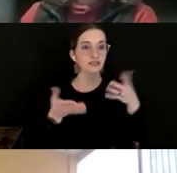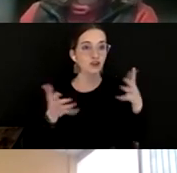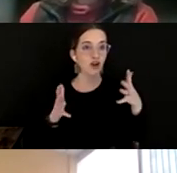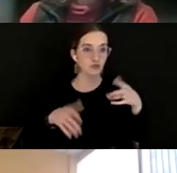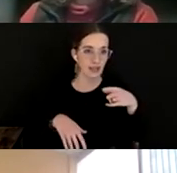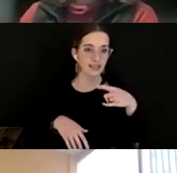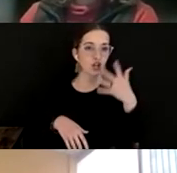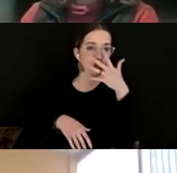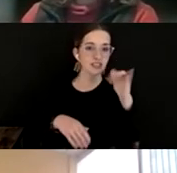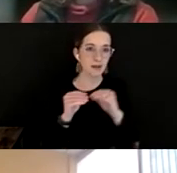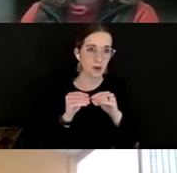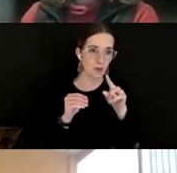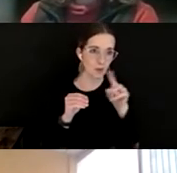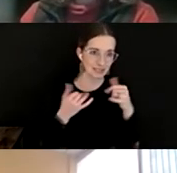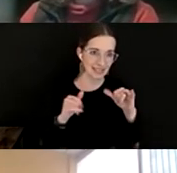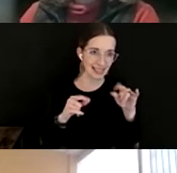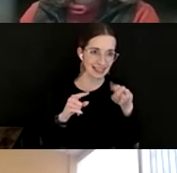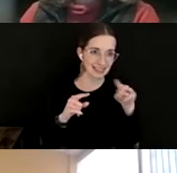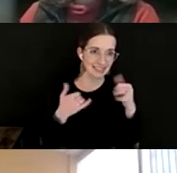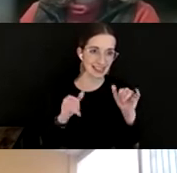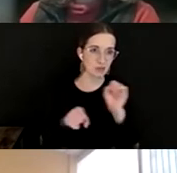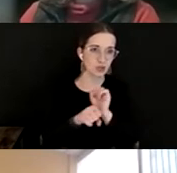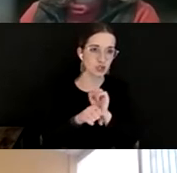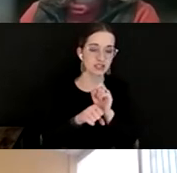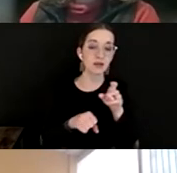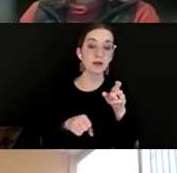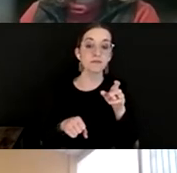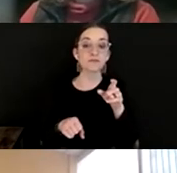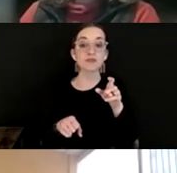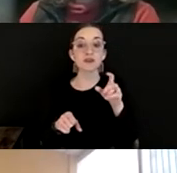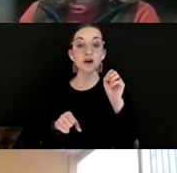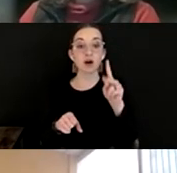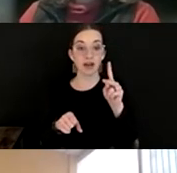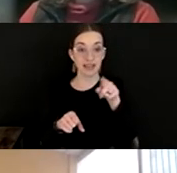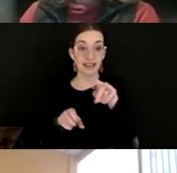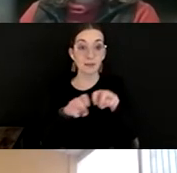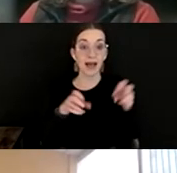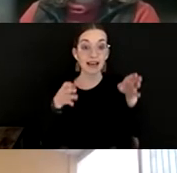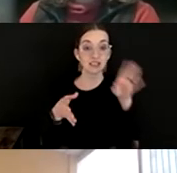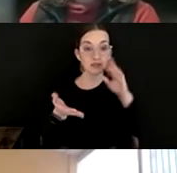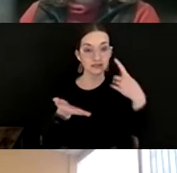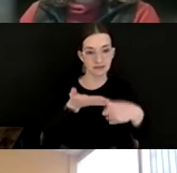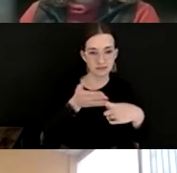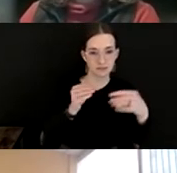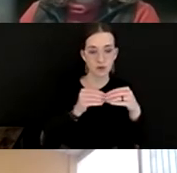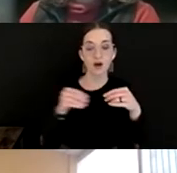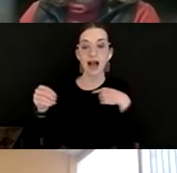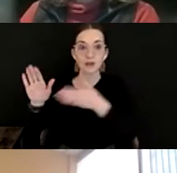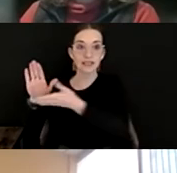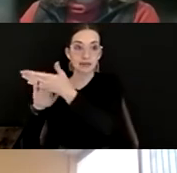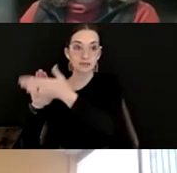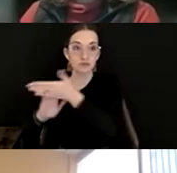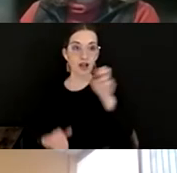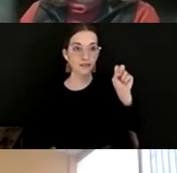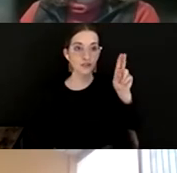So perhaps if there's other things from our panelists that we wanted to chat about today, I'll keep running this. And in about maybe five more minutes,